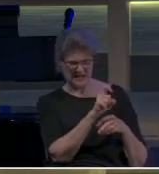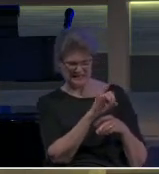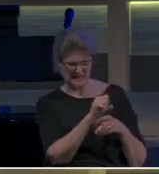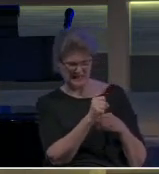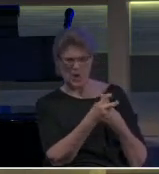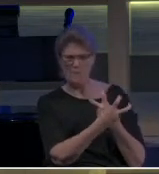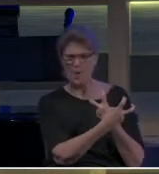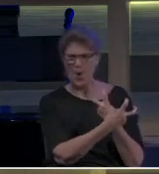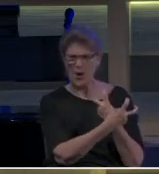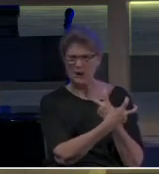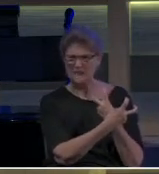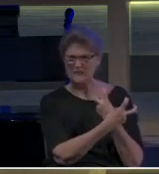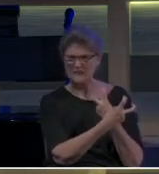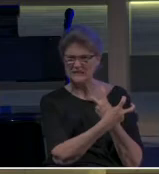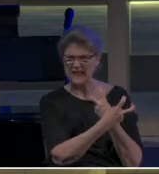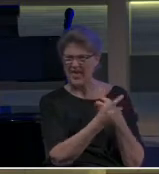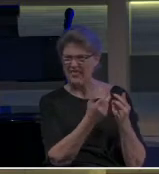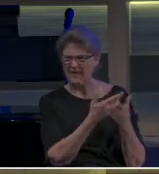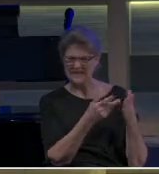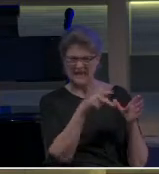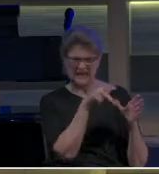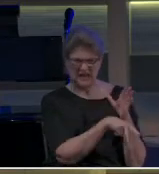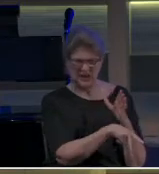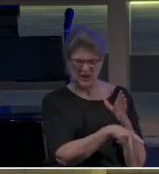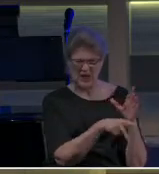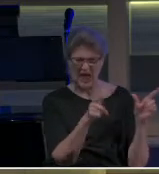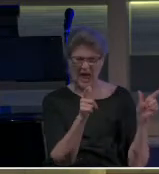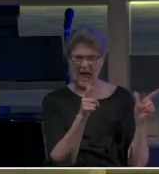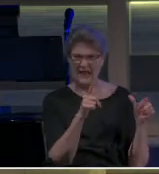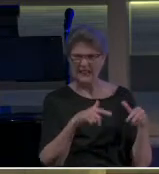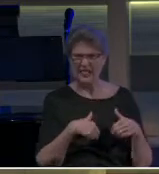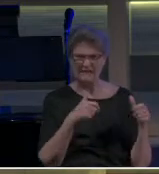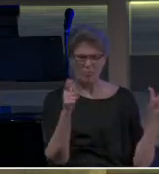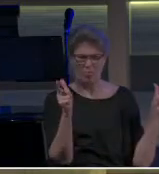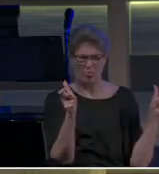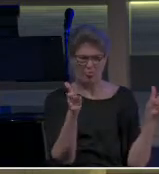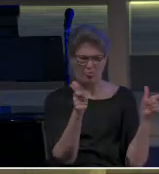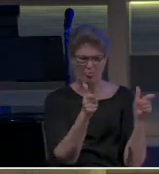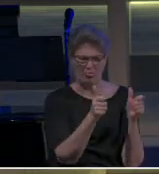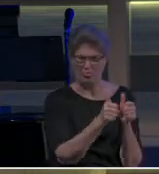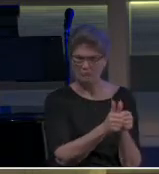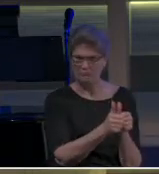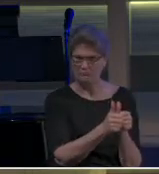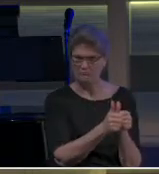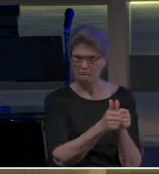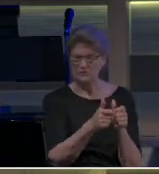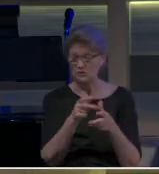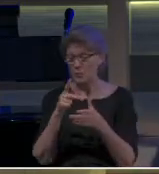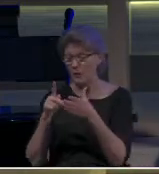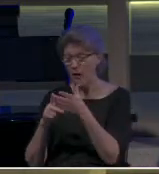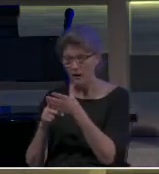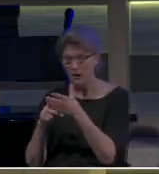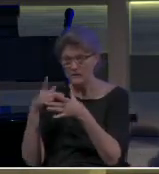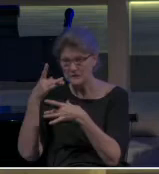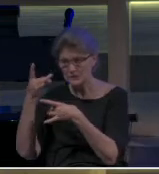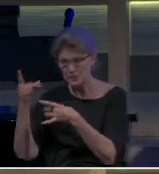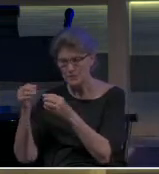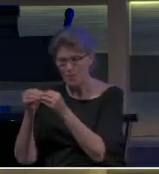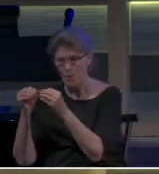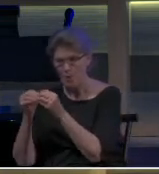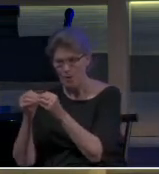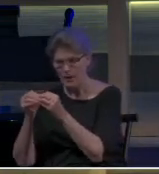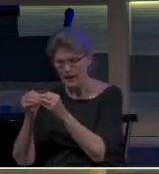poisons. They're things that kill and diminish life. And so Paul is very much interested in